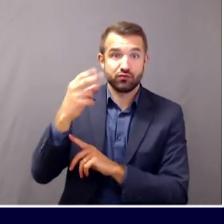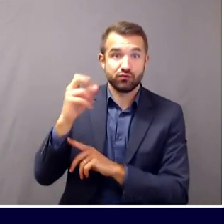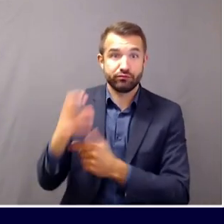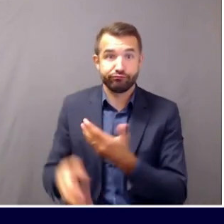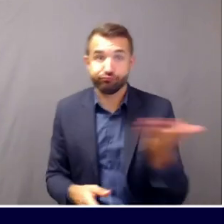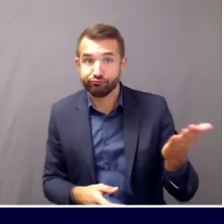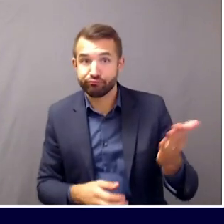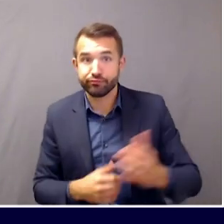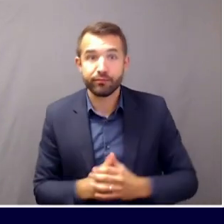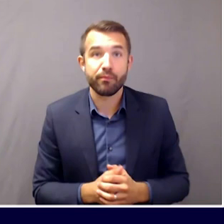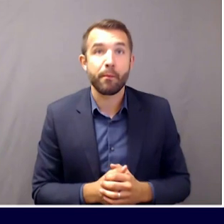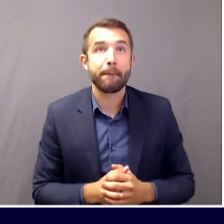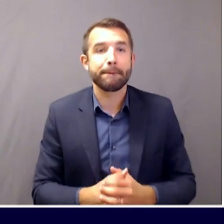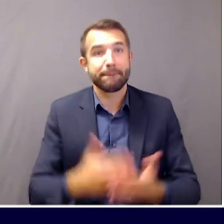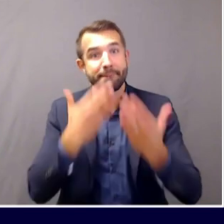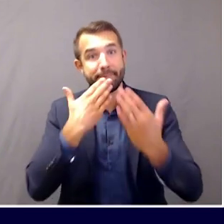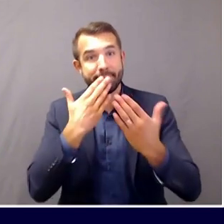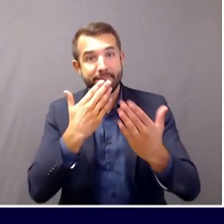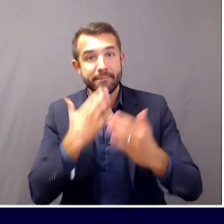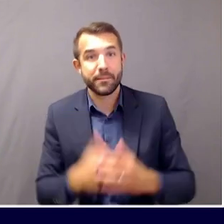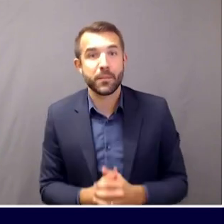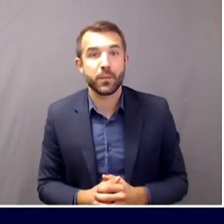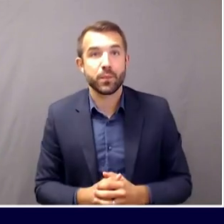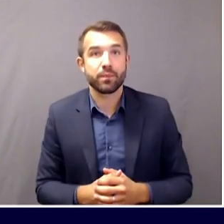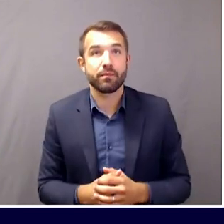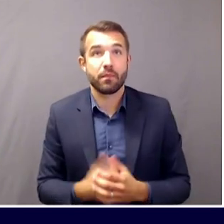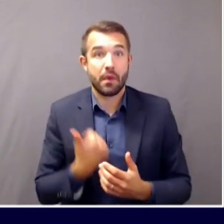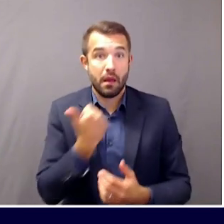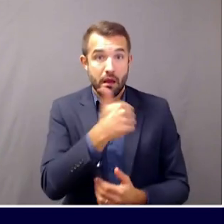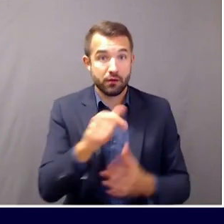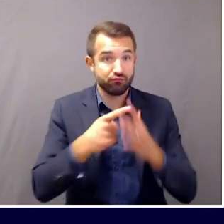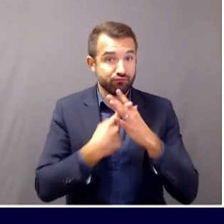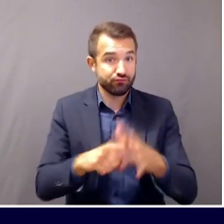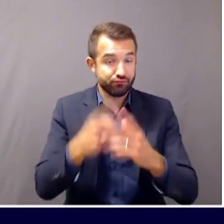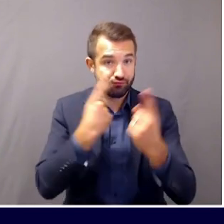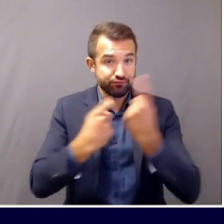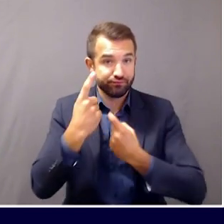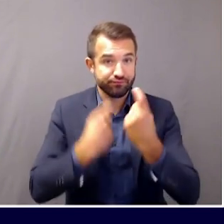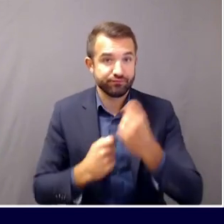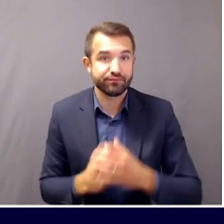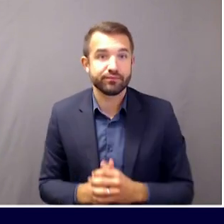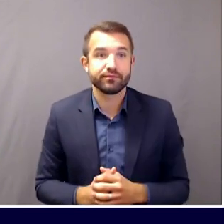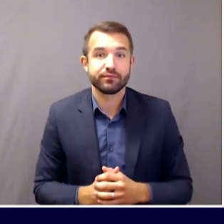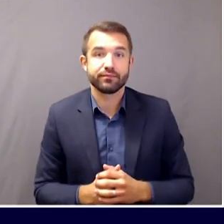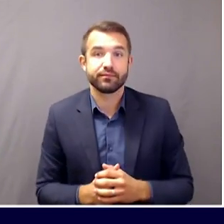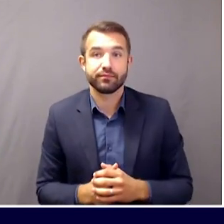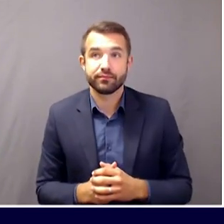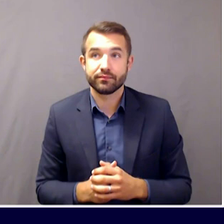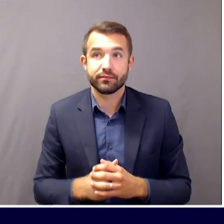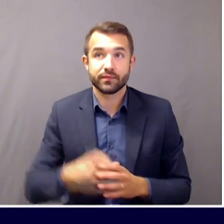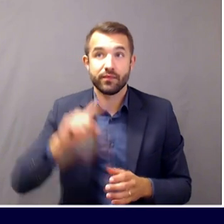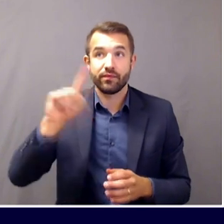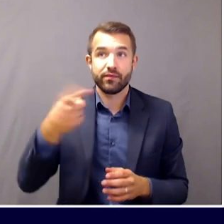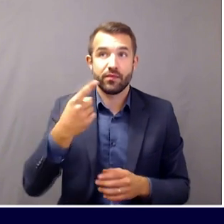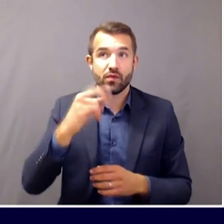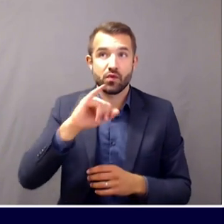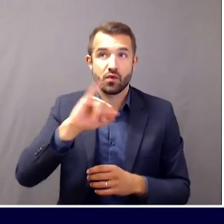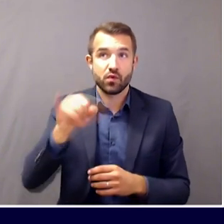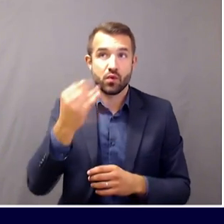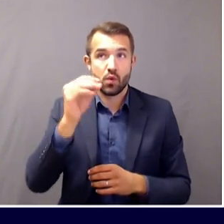Thank you, Commissioner. We will turn now to our friends in the media and we'll turn first to Joe Lawler at the Press Herald.